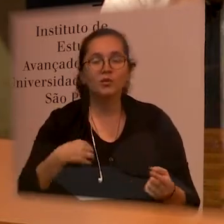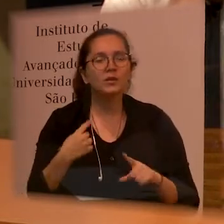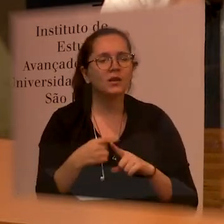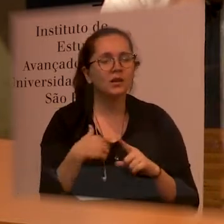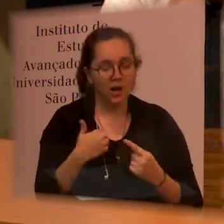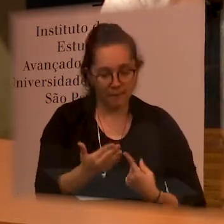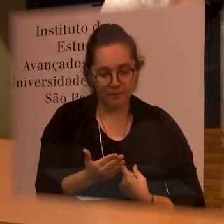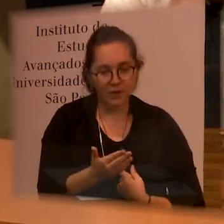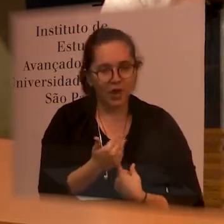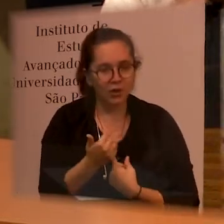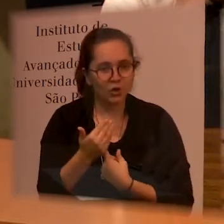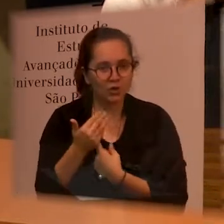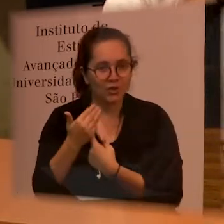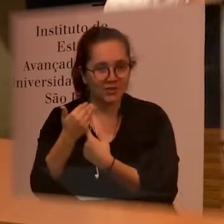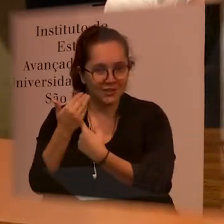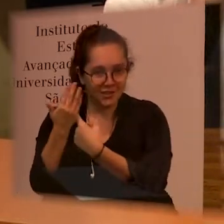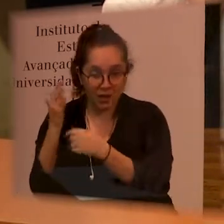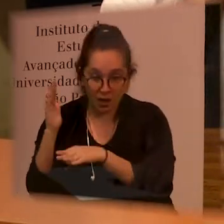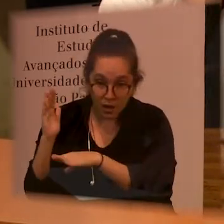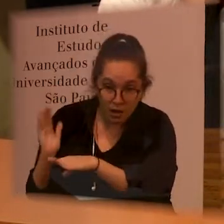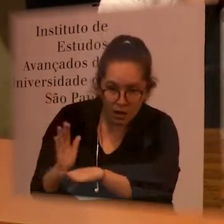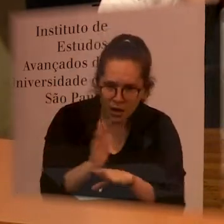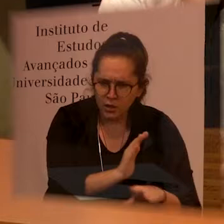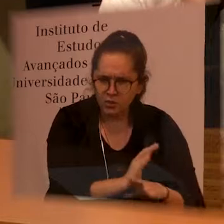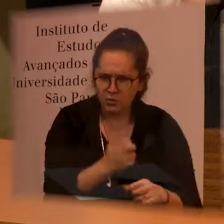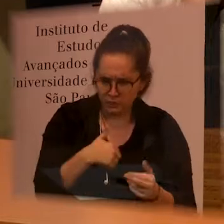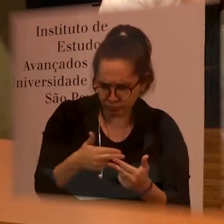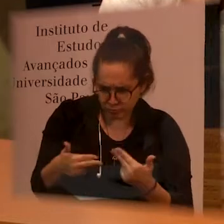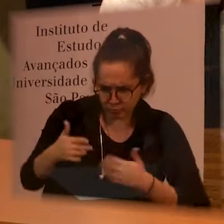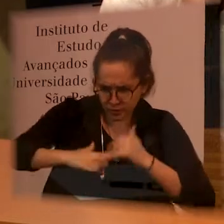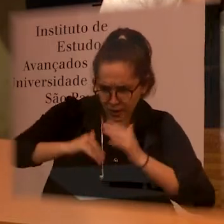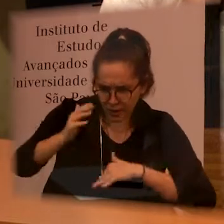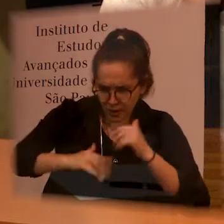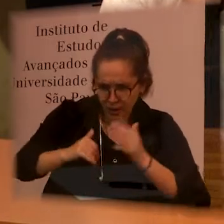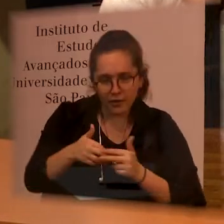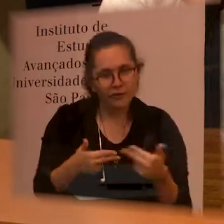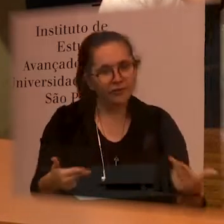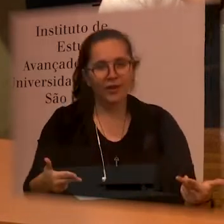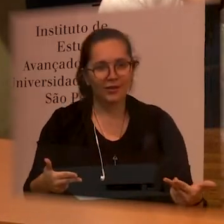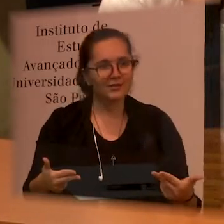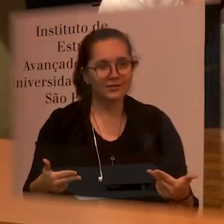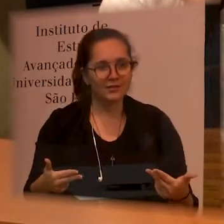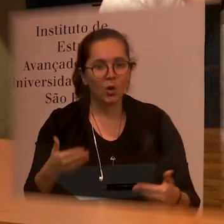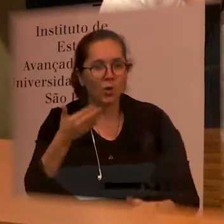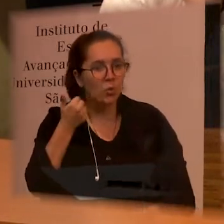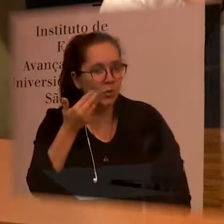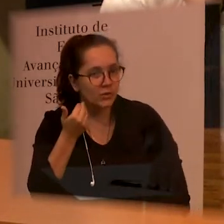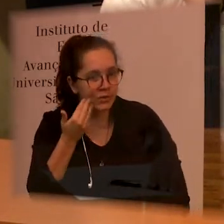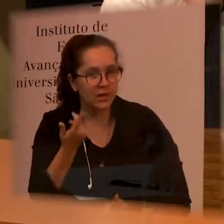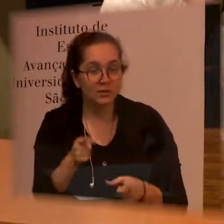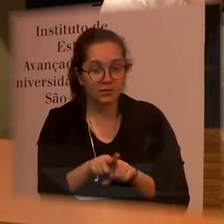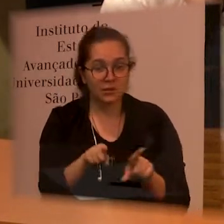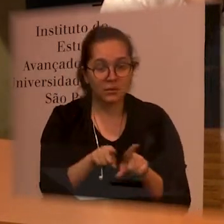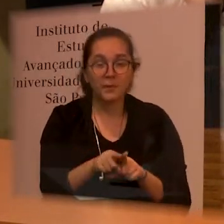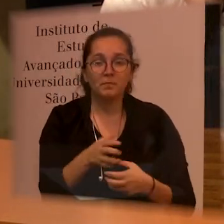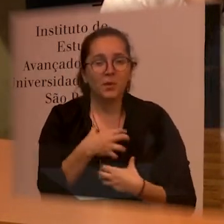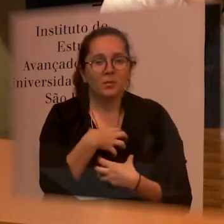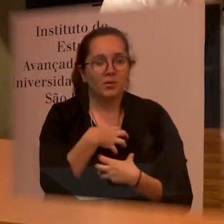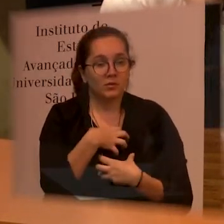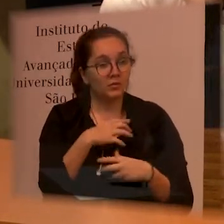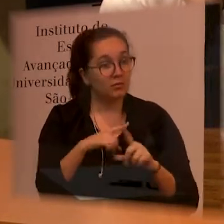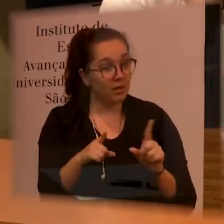that new technologies make that functionality expresses or translates into other